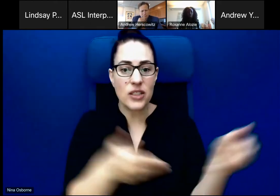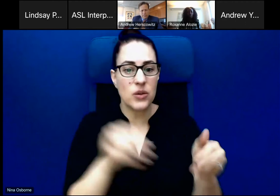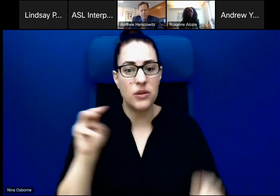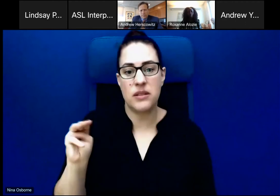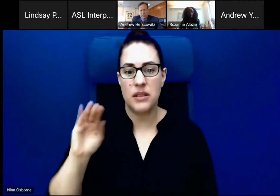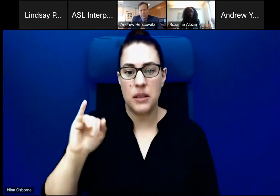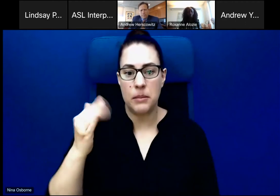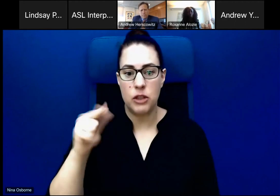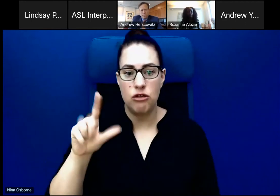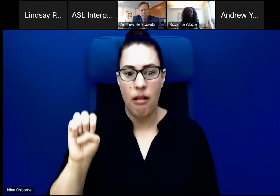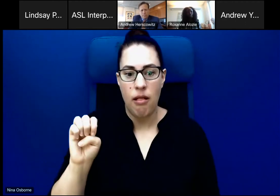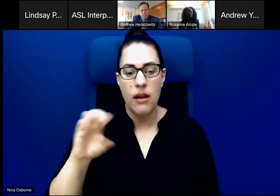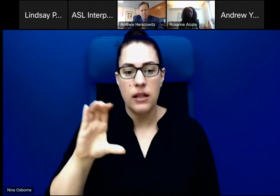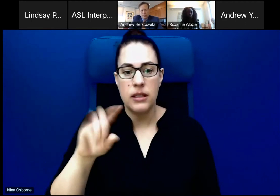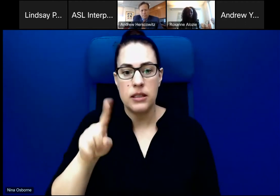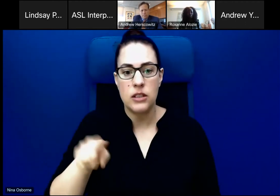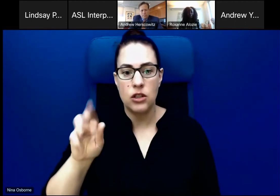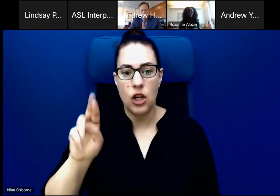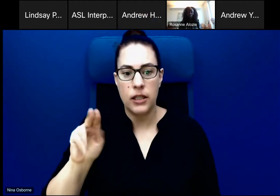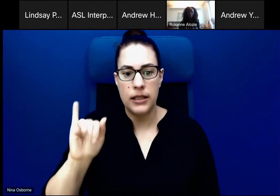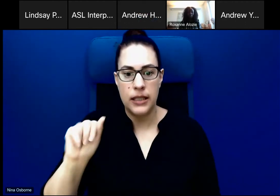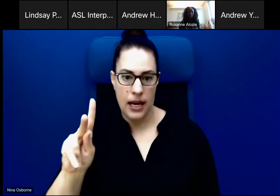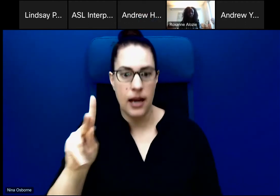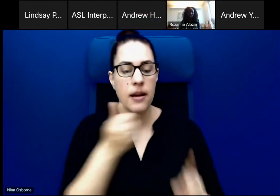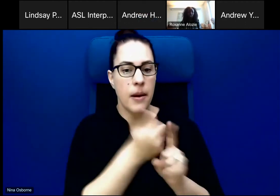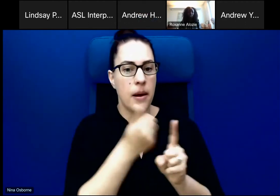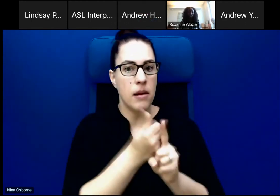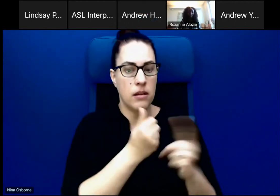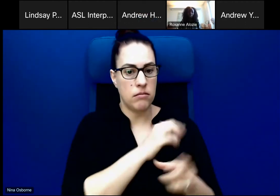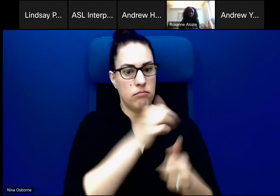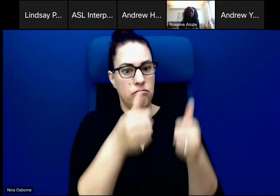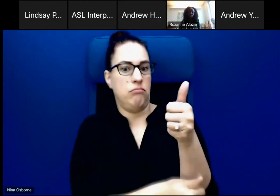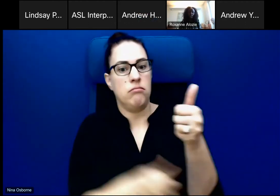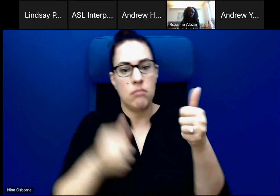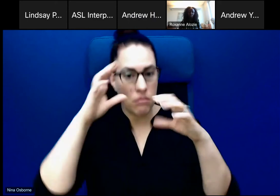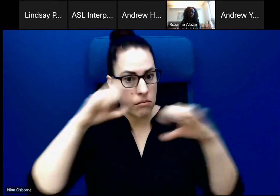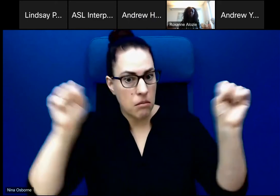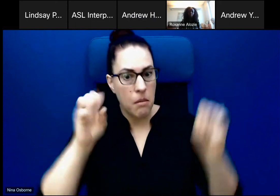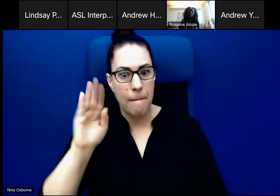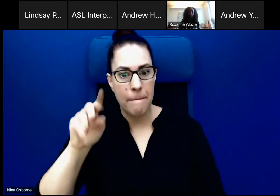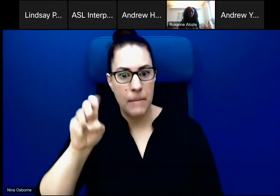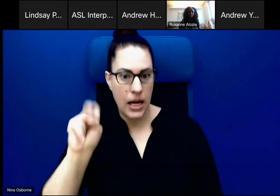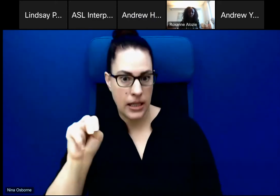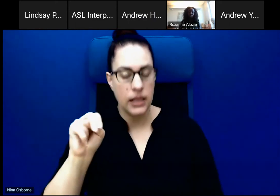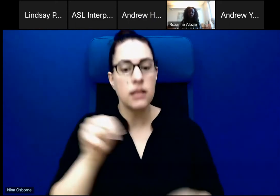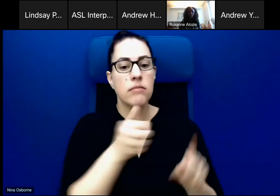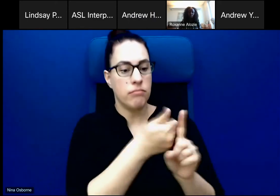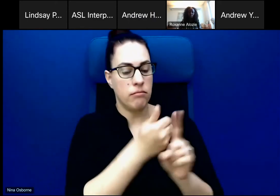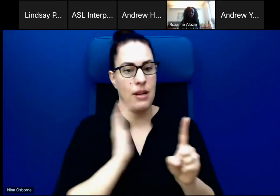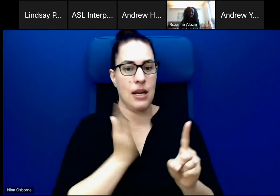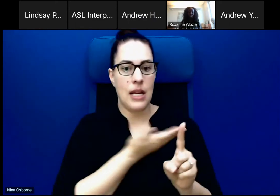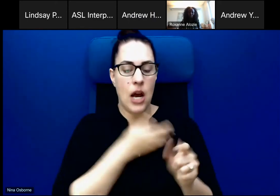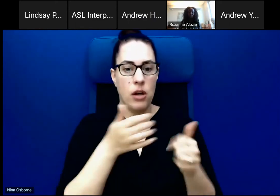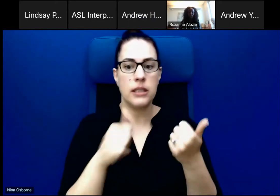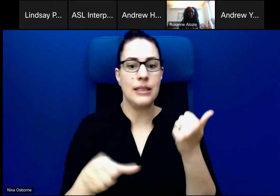is a member of the Biden administration. She is our deputy chief of staff. She will be providing some remarks